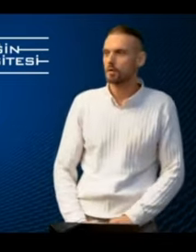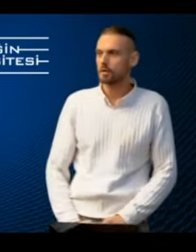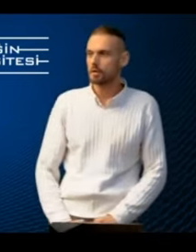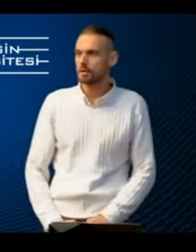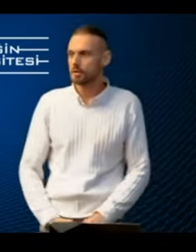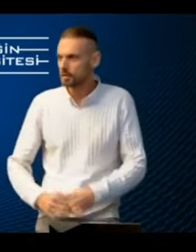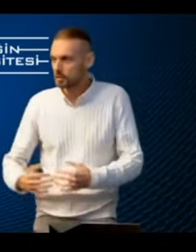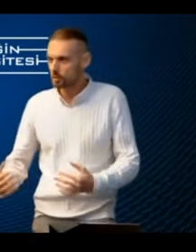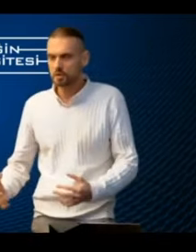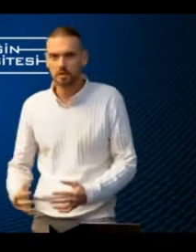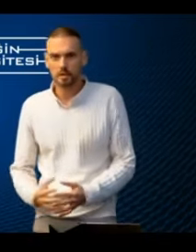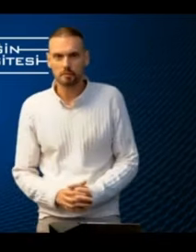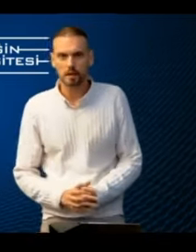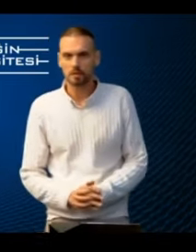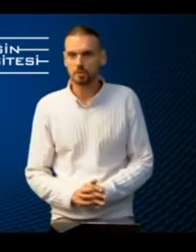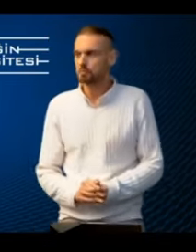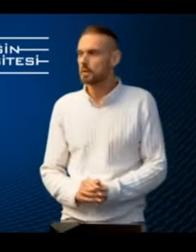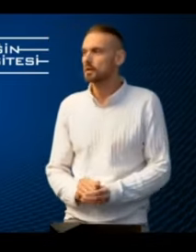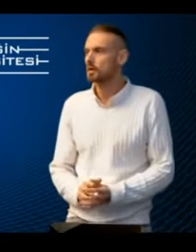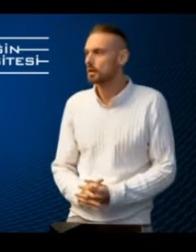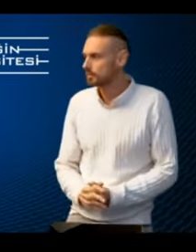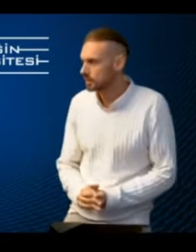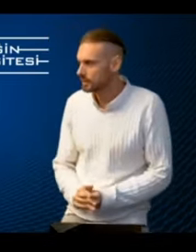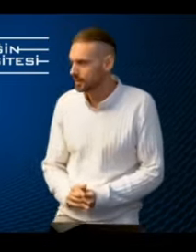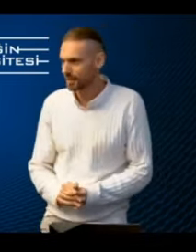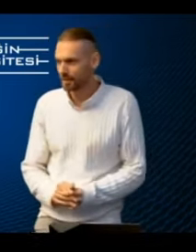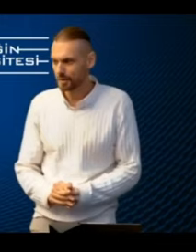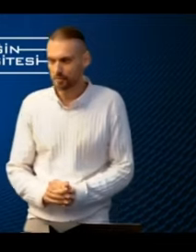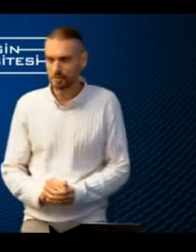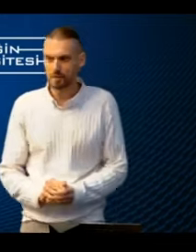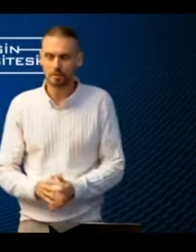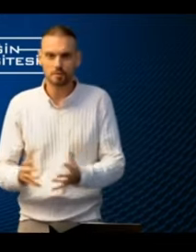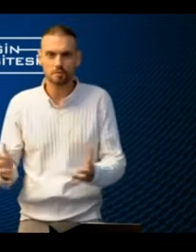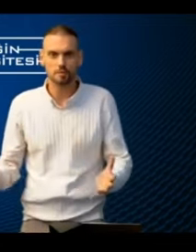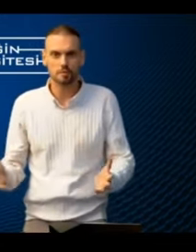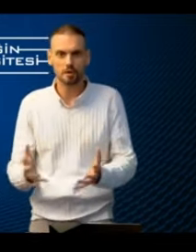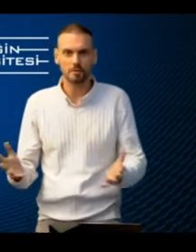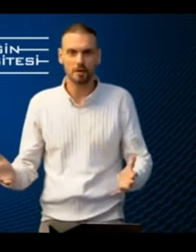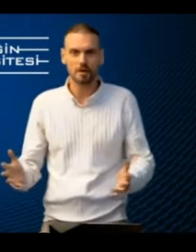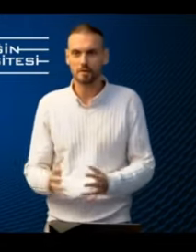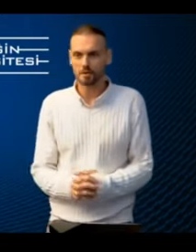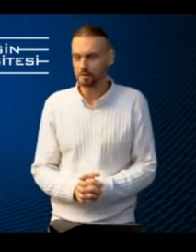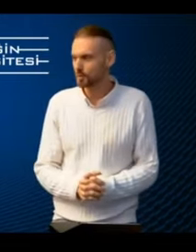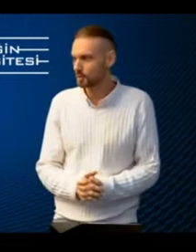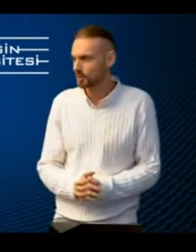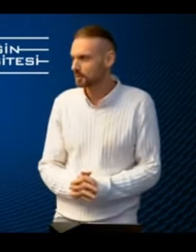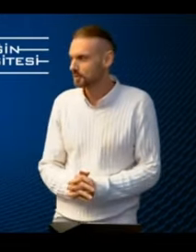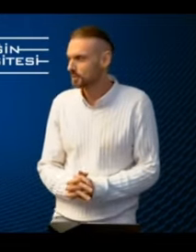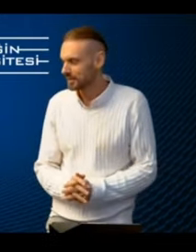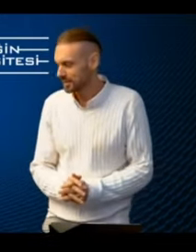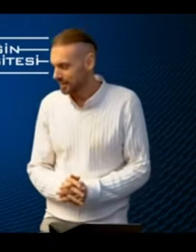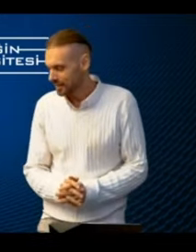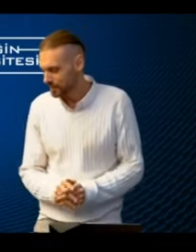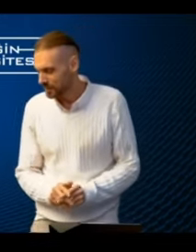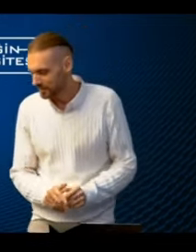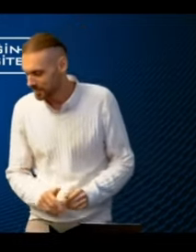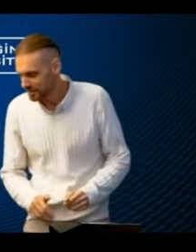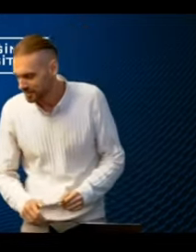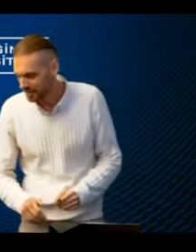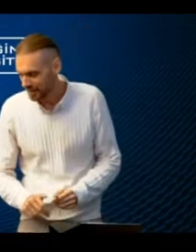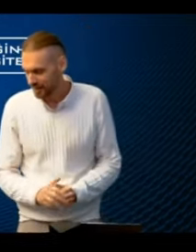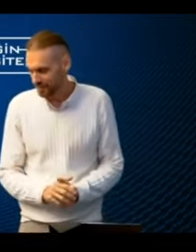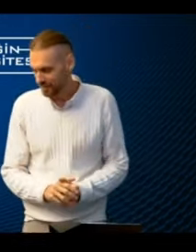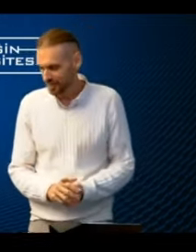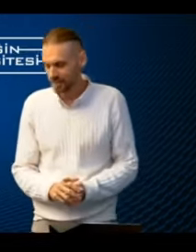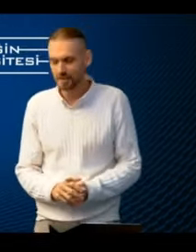Well, here in Turkey, as we compare the two areas of the world, the Middle